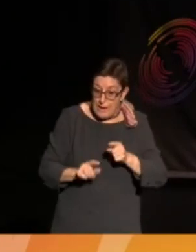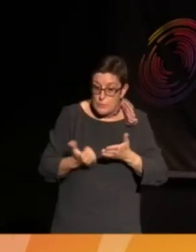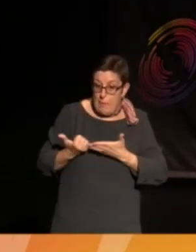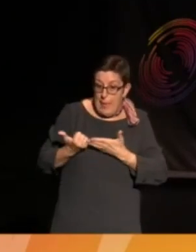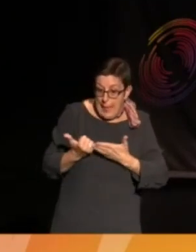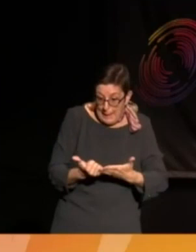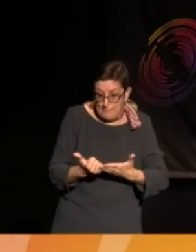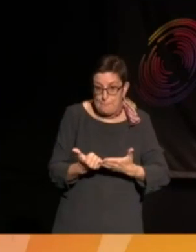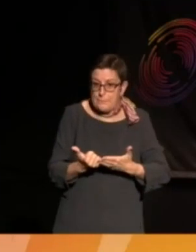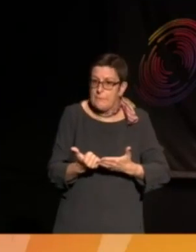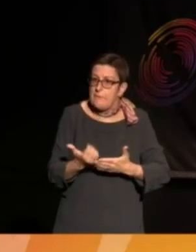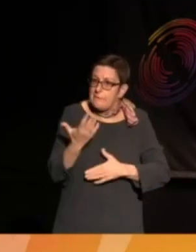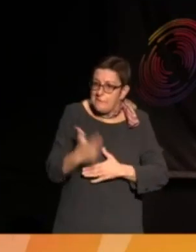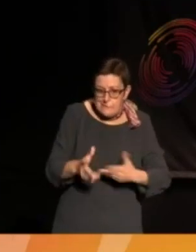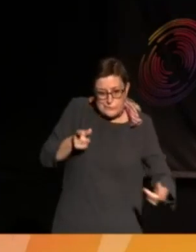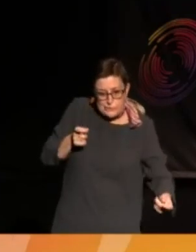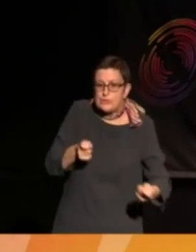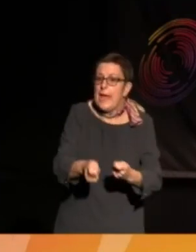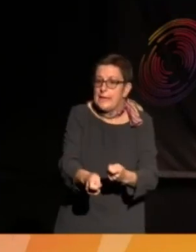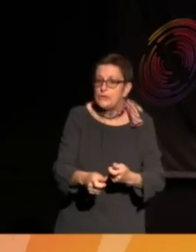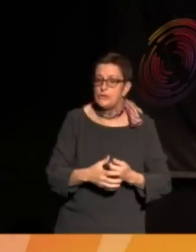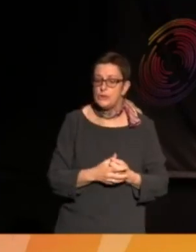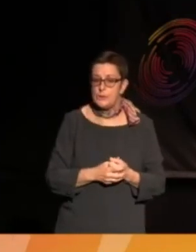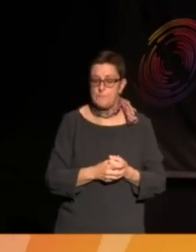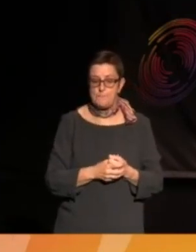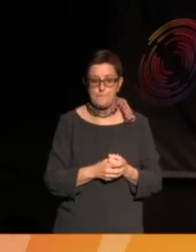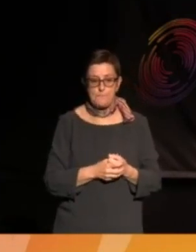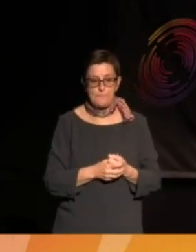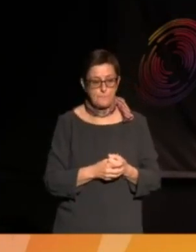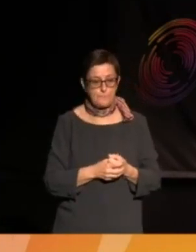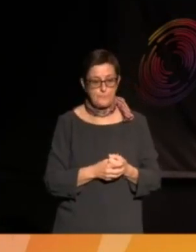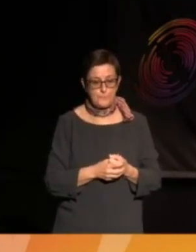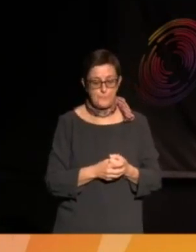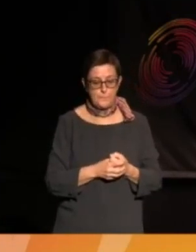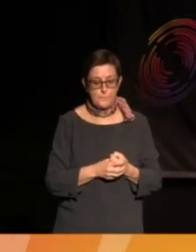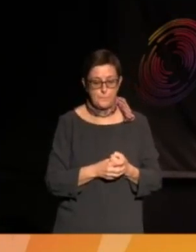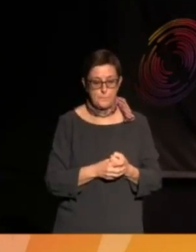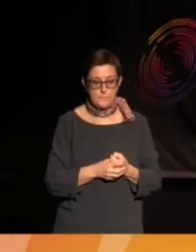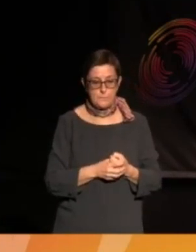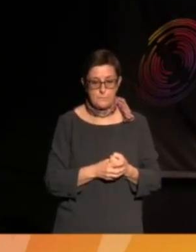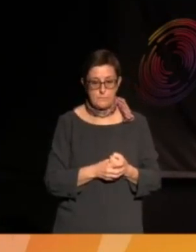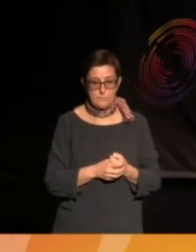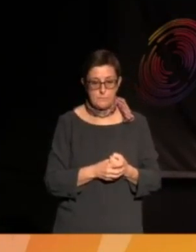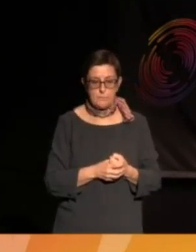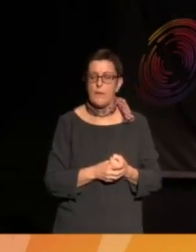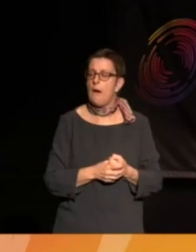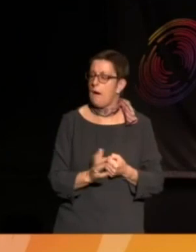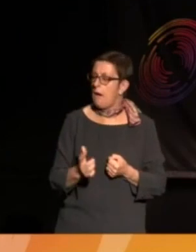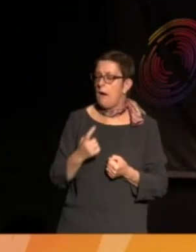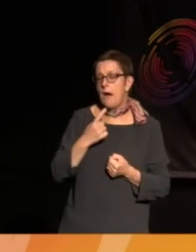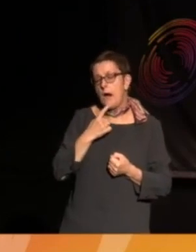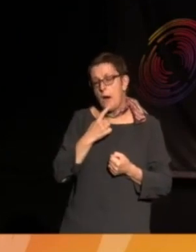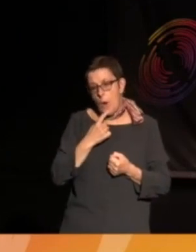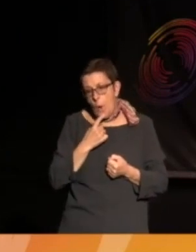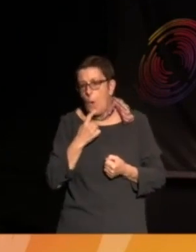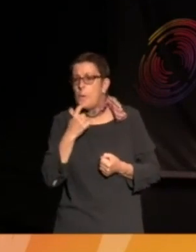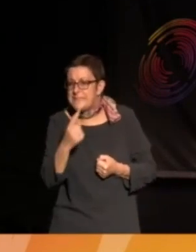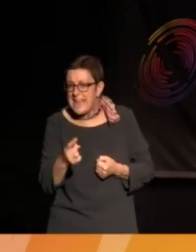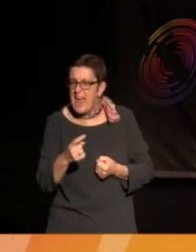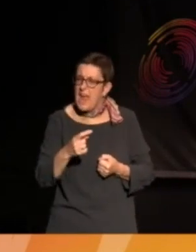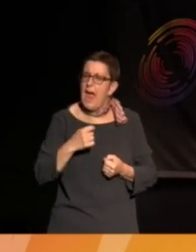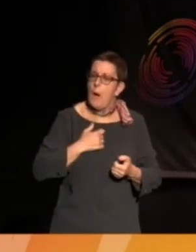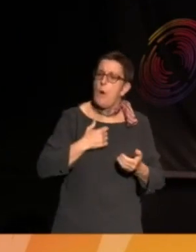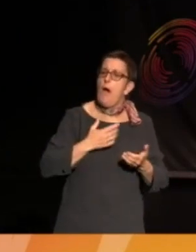through devolution. I think it's very, very difficult to say to people, we really need to protect our democracies, but please don't get too involved.